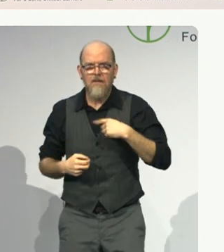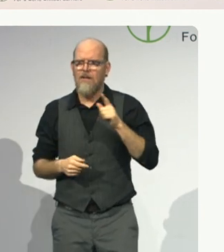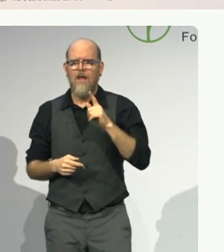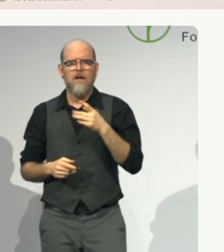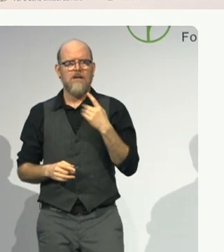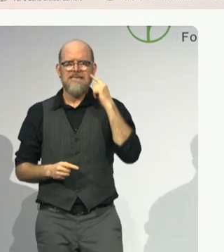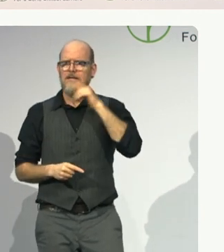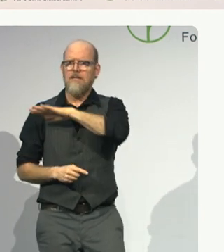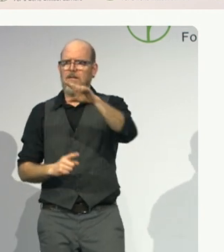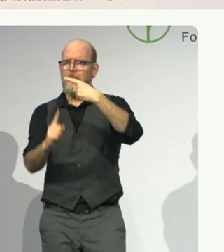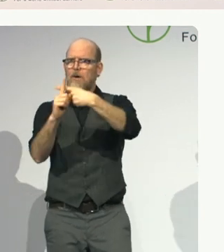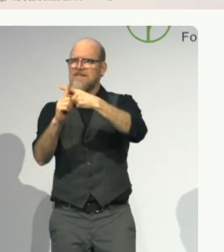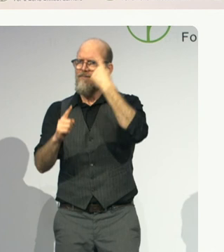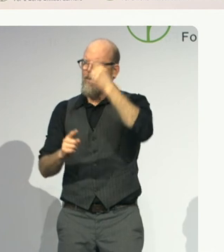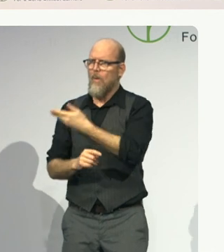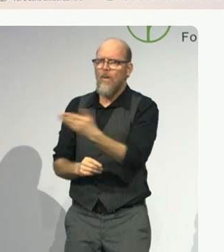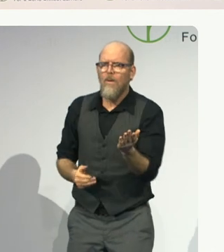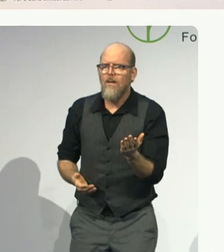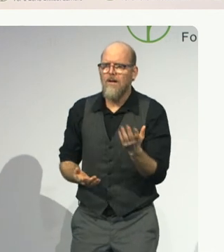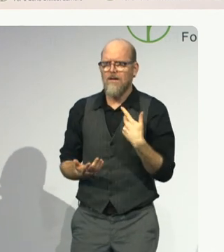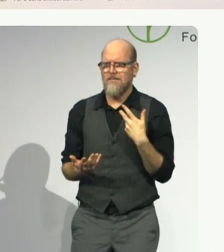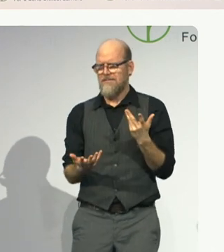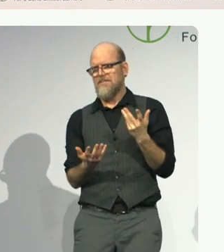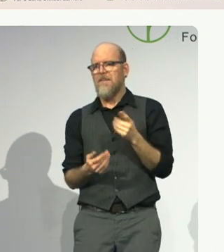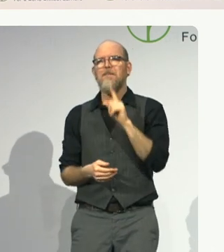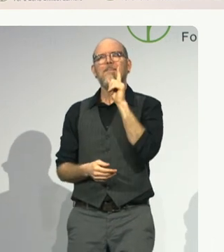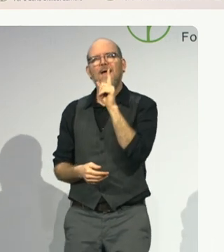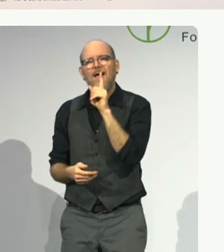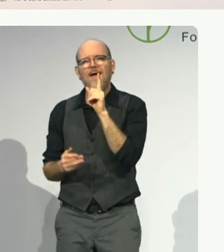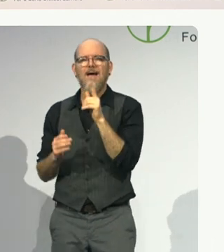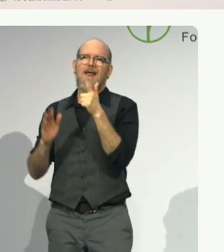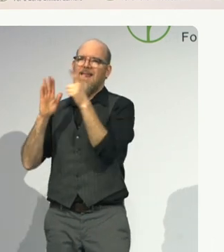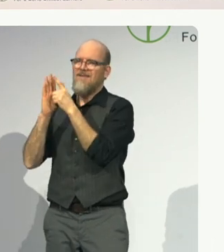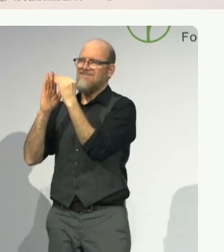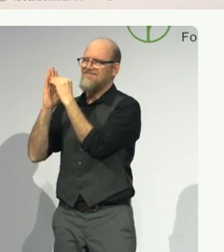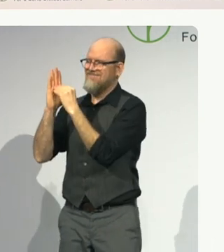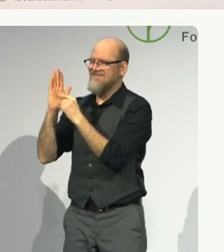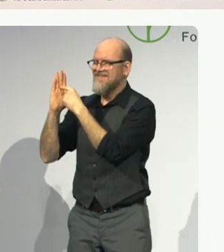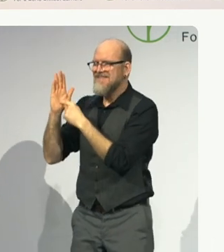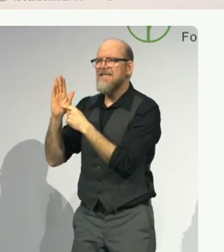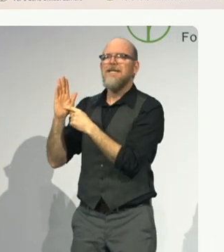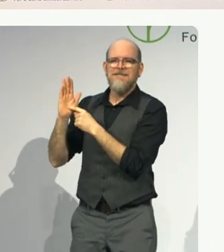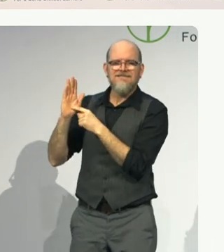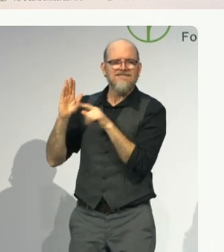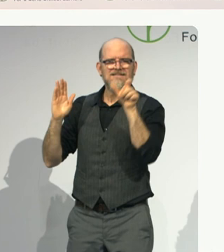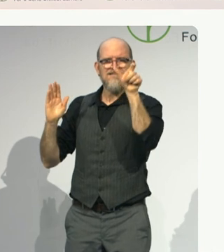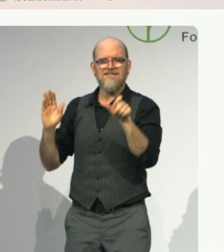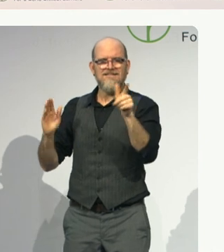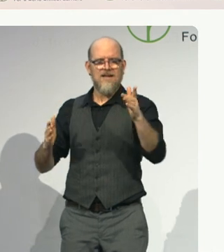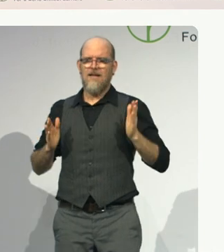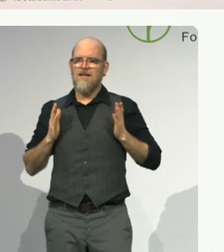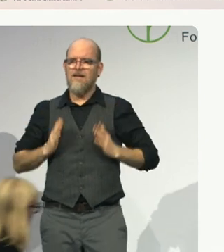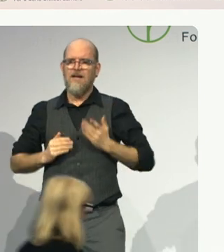But the laws in place meant that even with that attitude, I could get the accommodation I needed, an